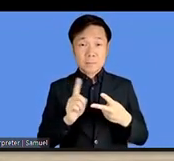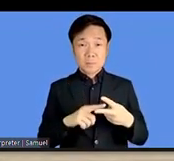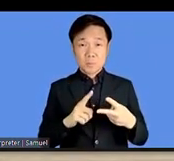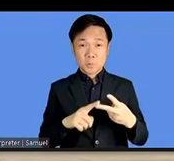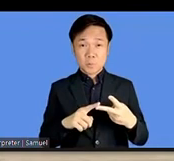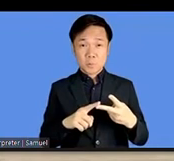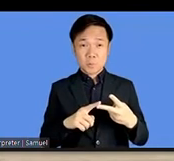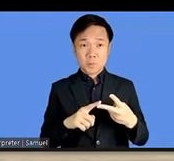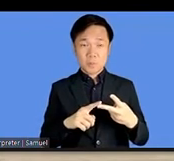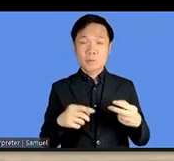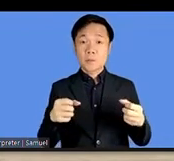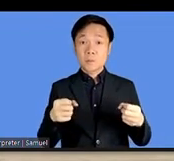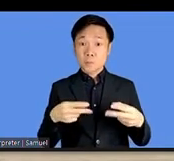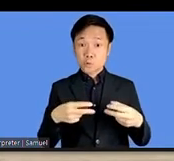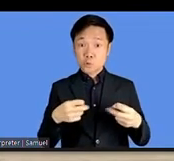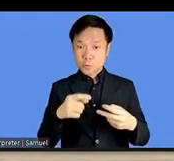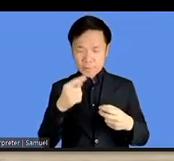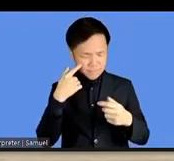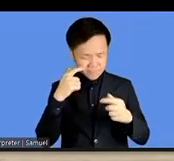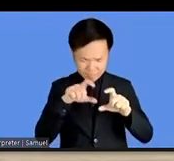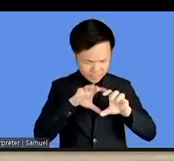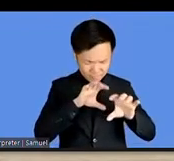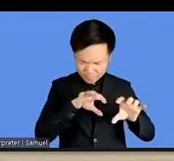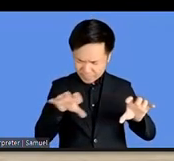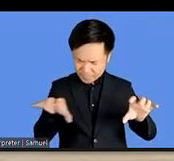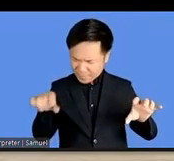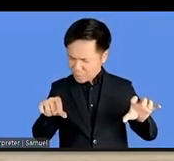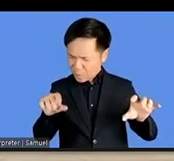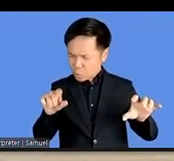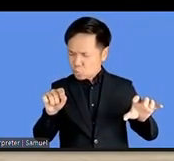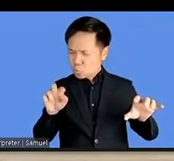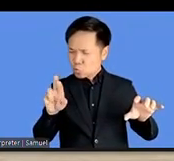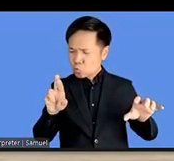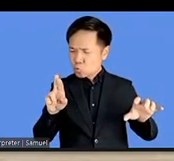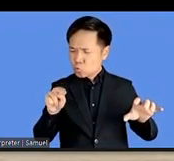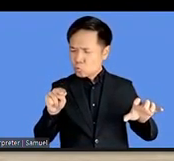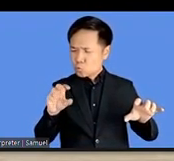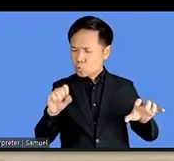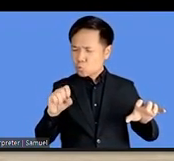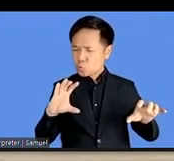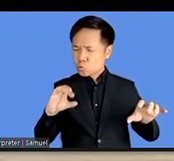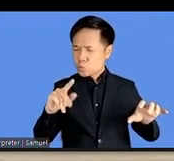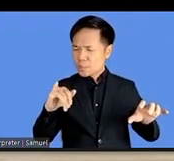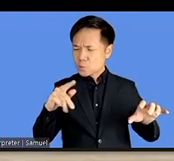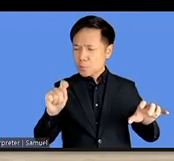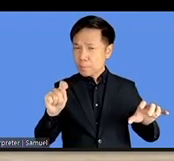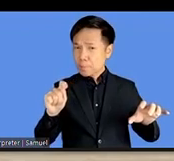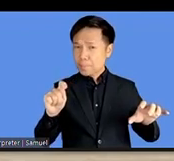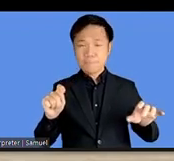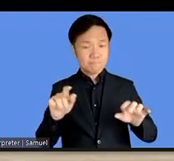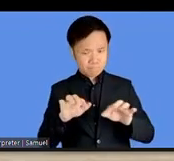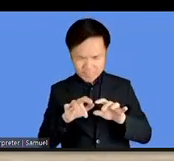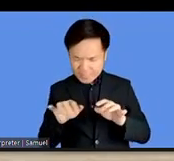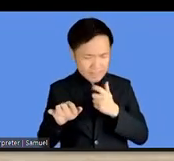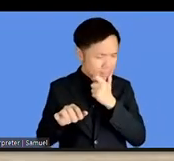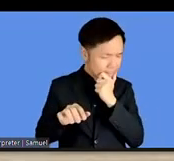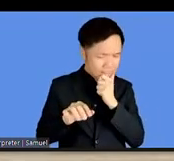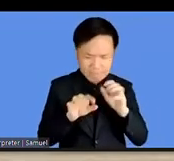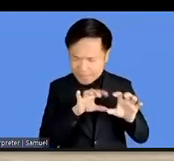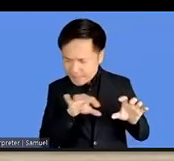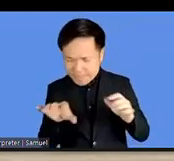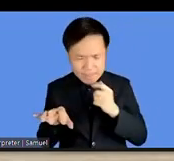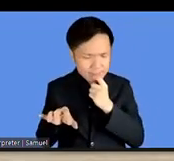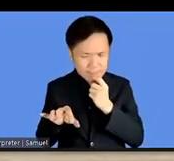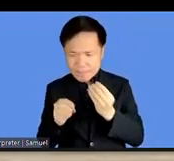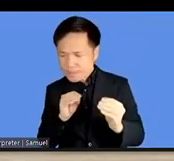transcript links for every session but it's not very easy to find so we're going to ask them to make sure